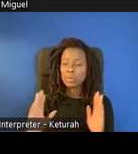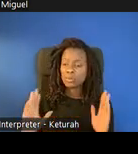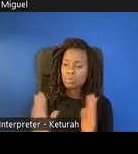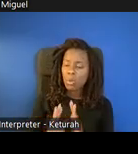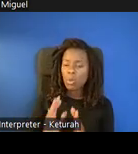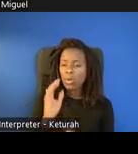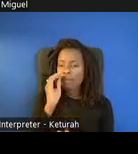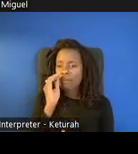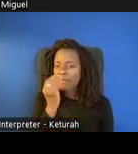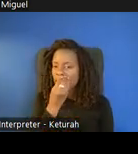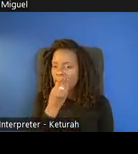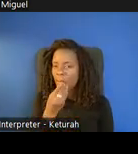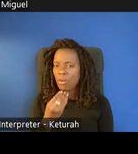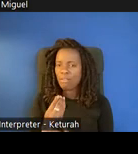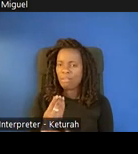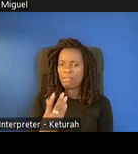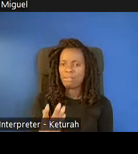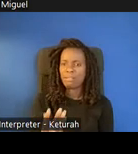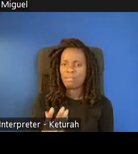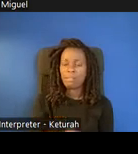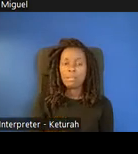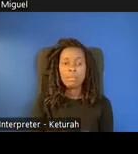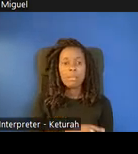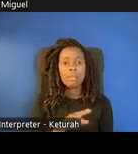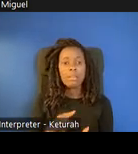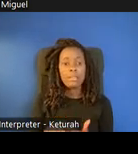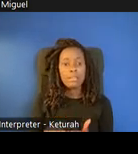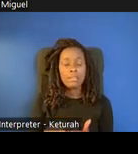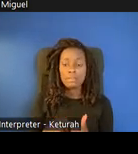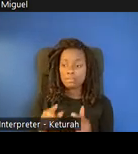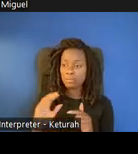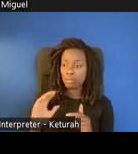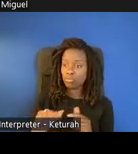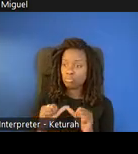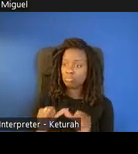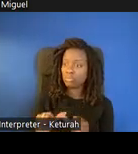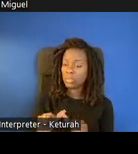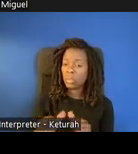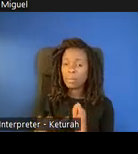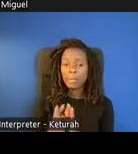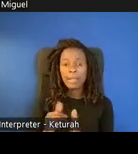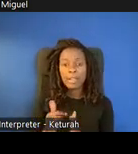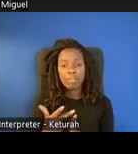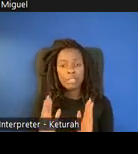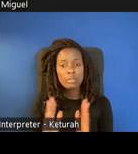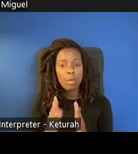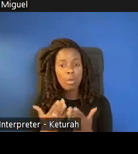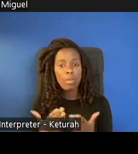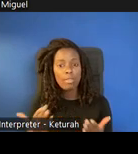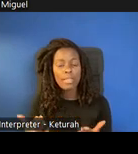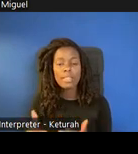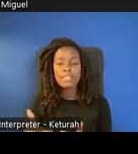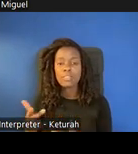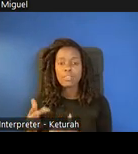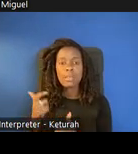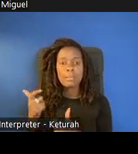They keep going through, they go through, they pick their three small things, their three big things. And then Lila says, what a great job you